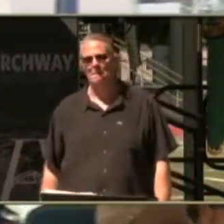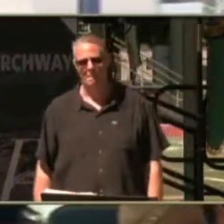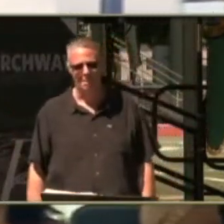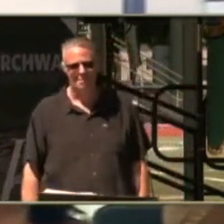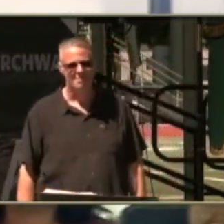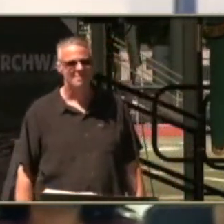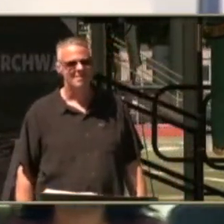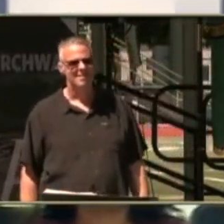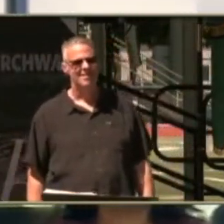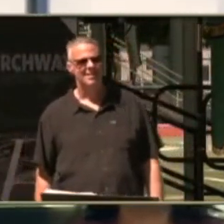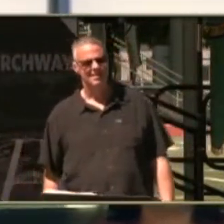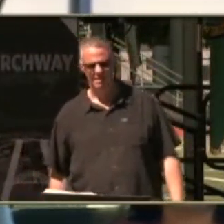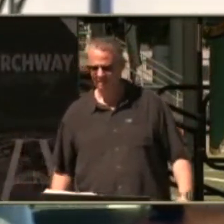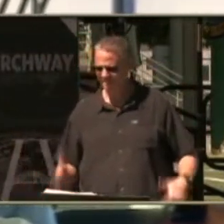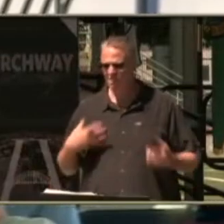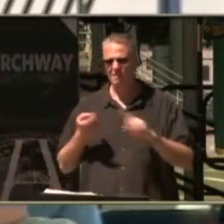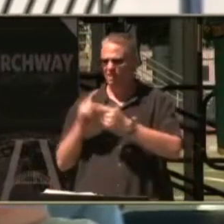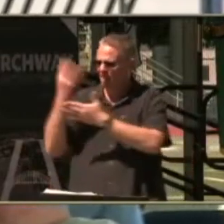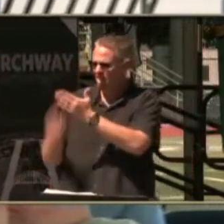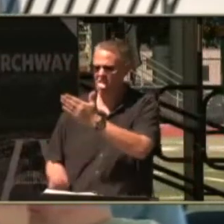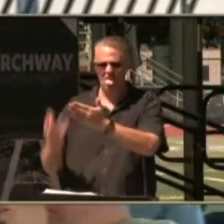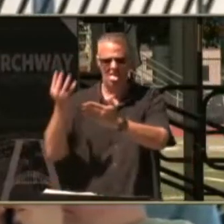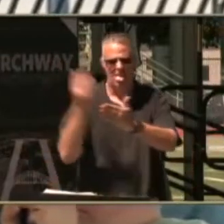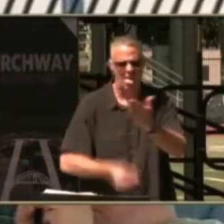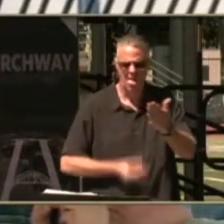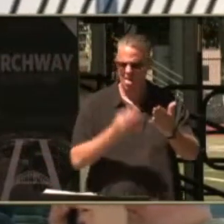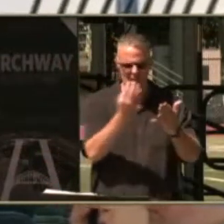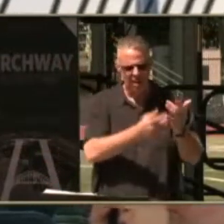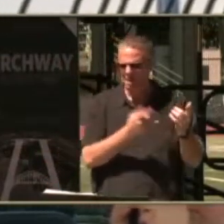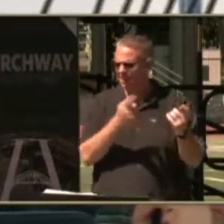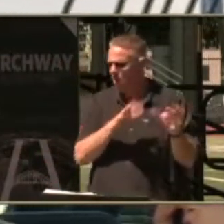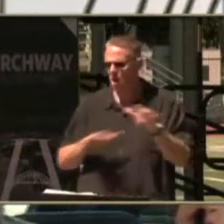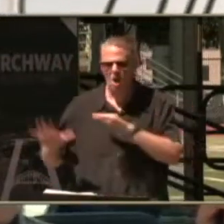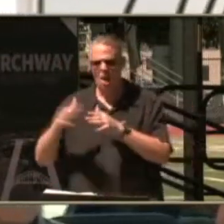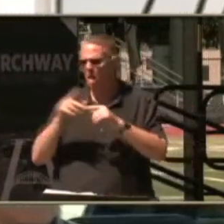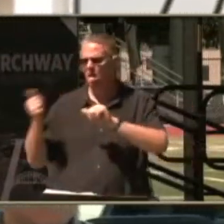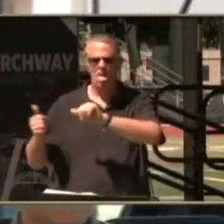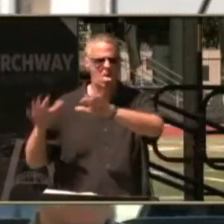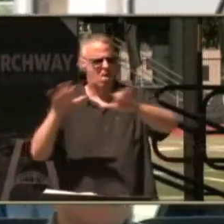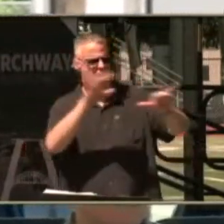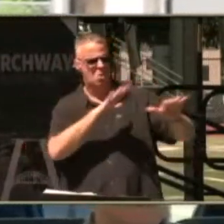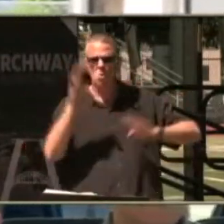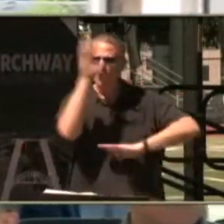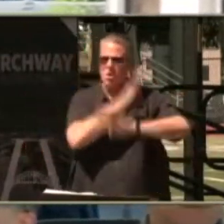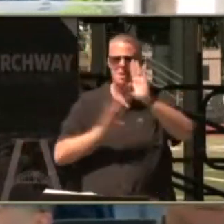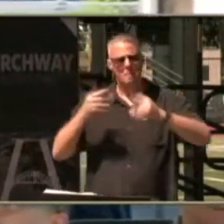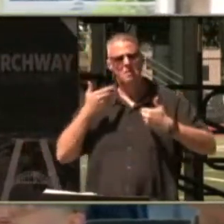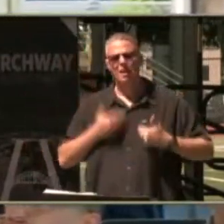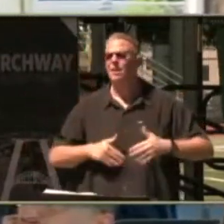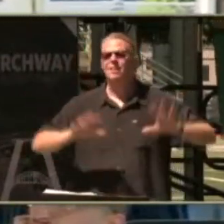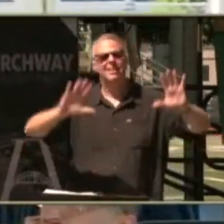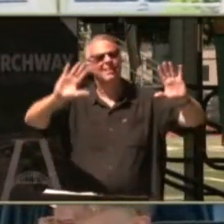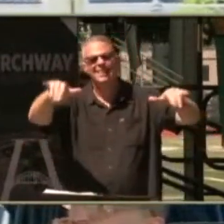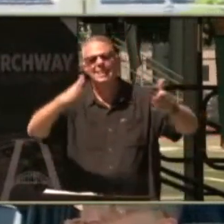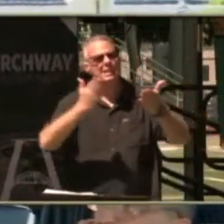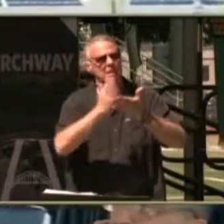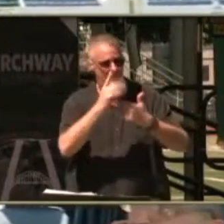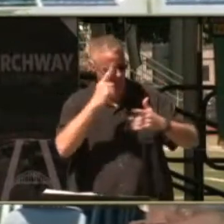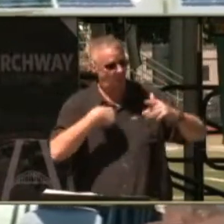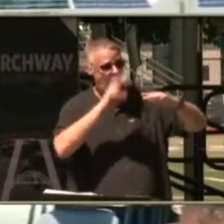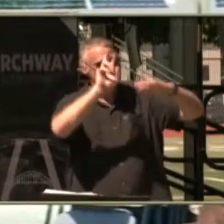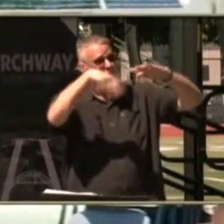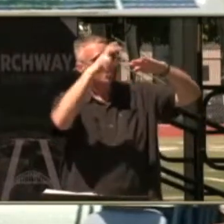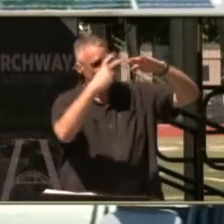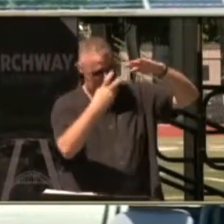losing friends and i'm chasing sweet everybody's worrying about me and it's too deep